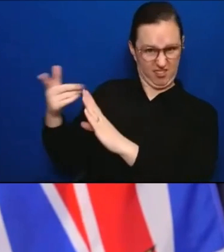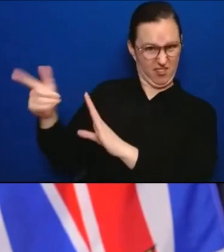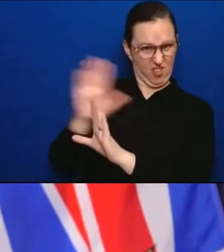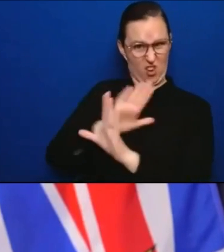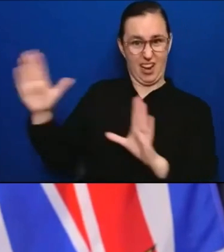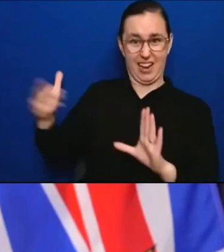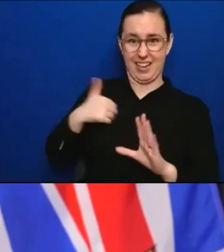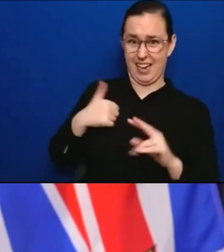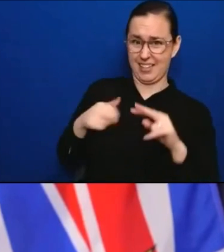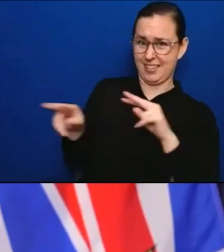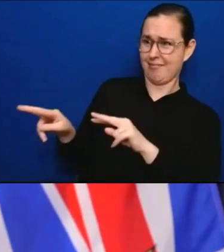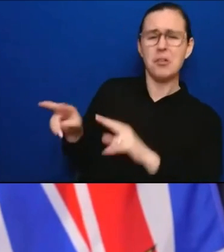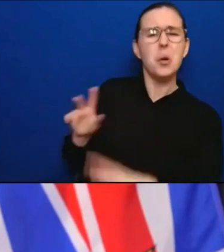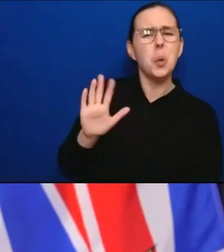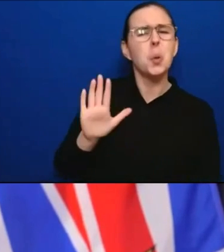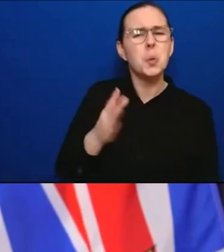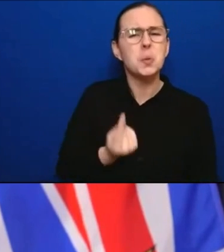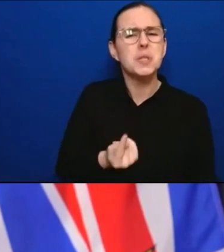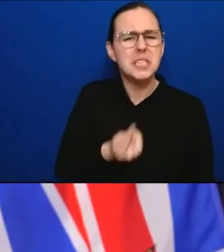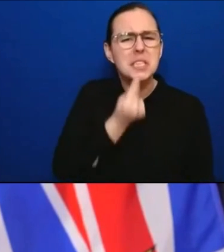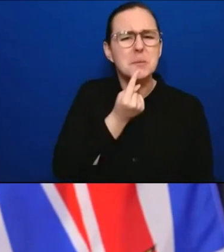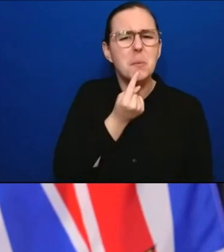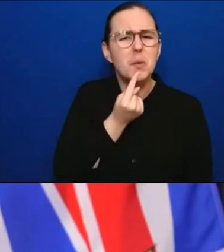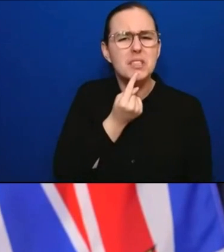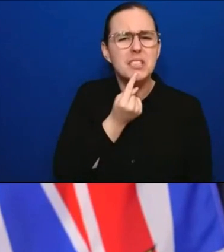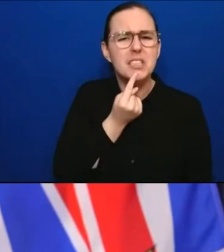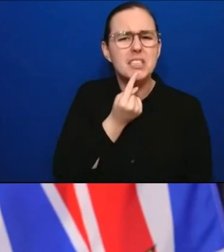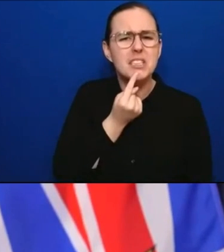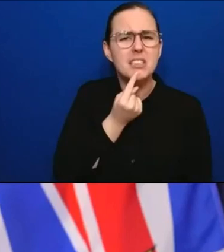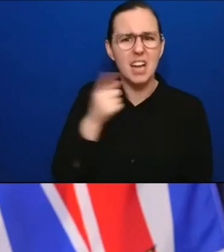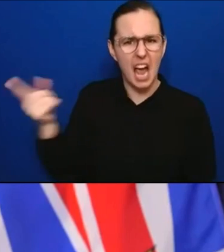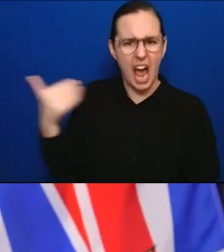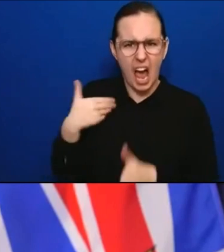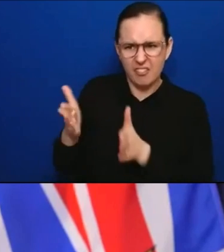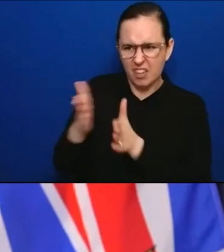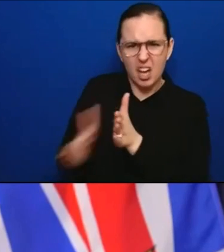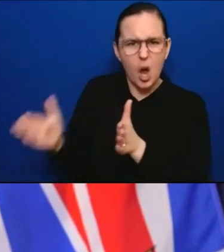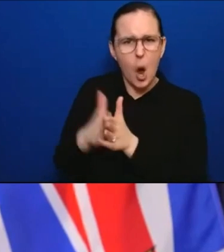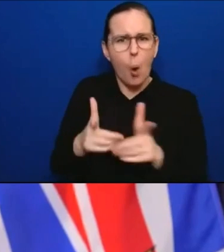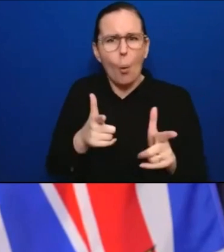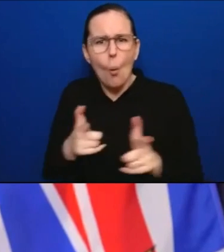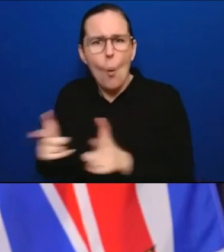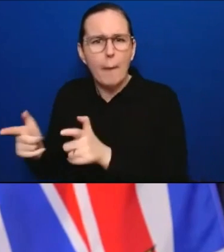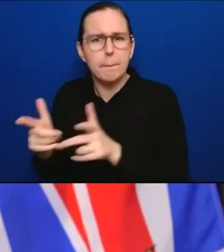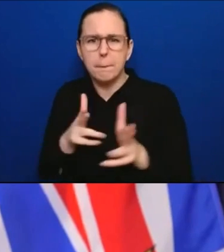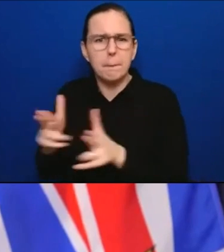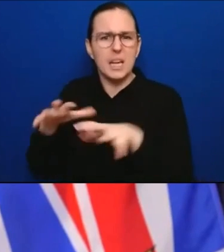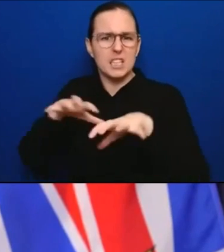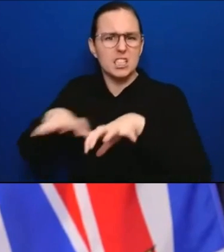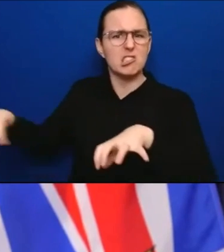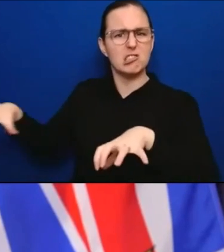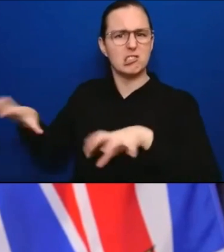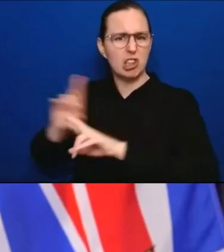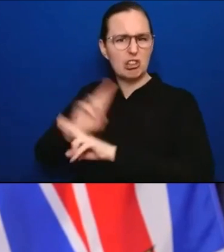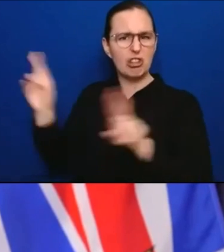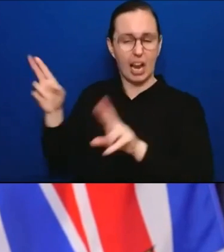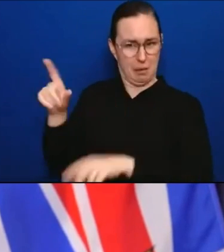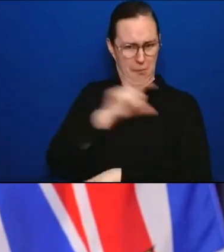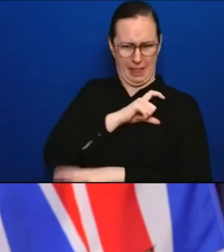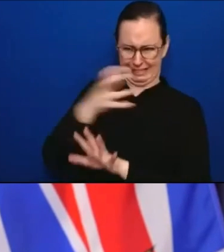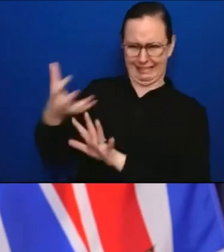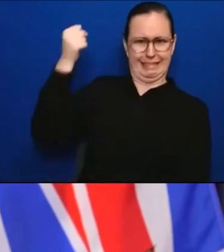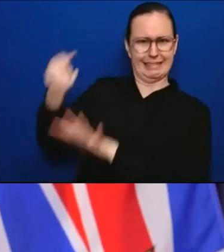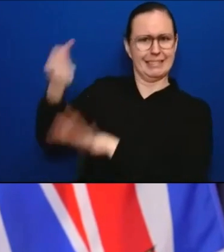cache of automatic weapons seized at a Canadian border point is disturbing for all Canadians. And I believe